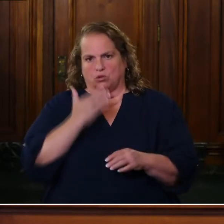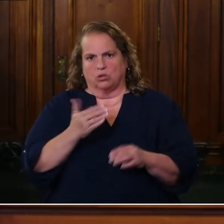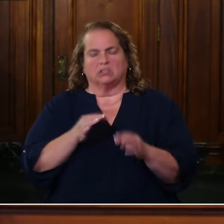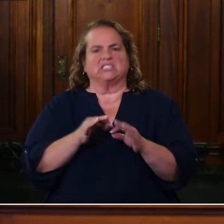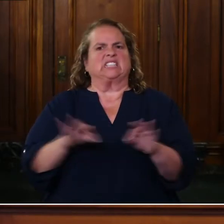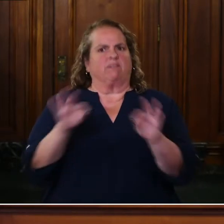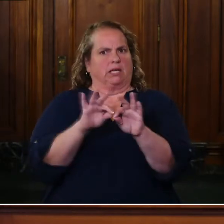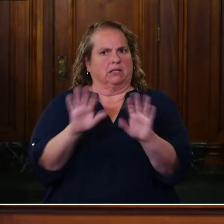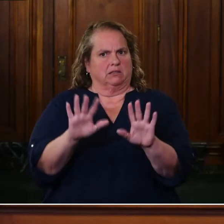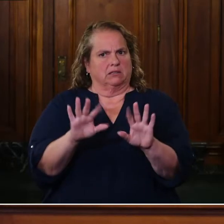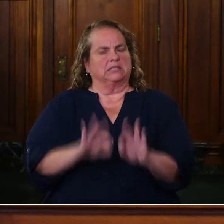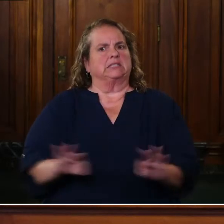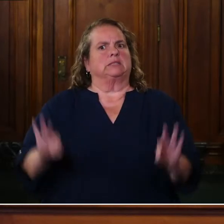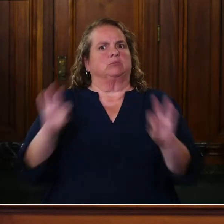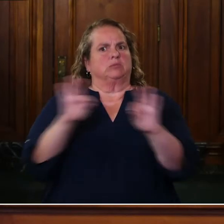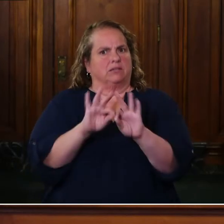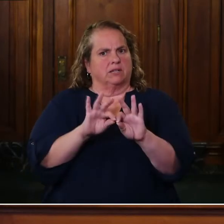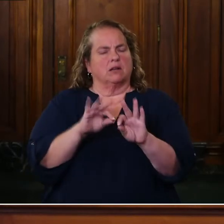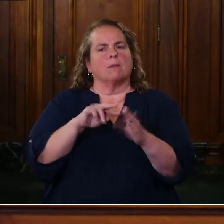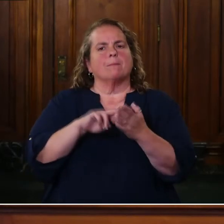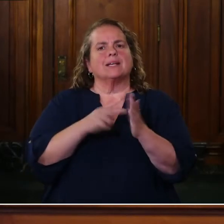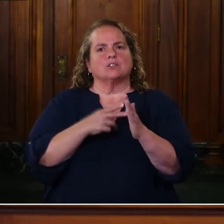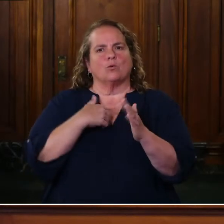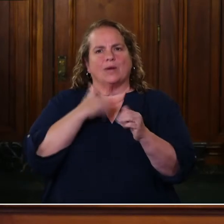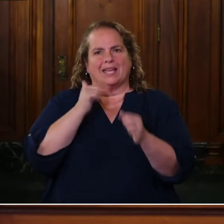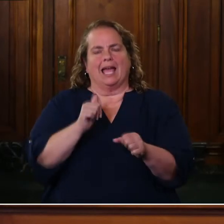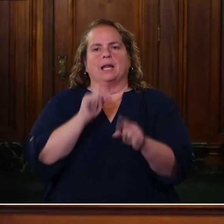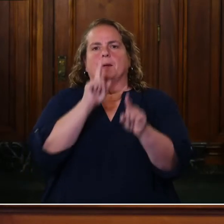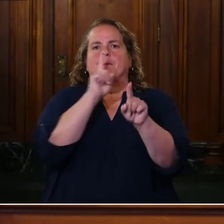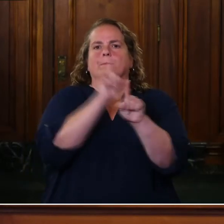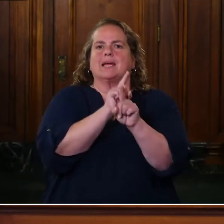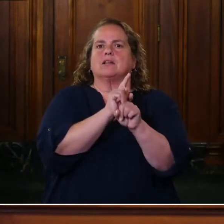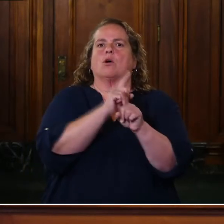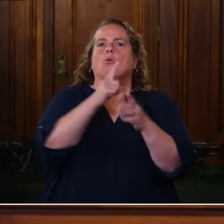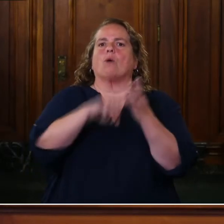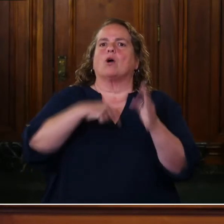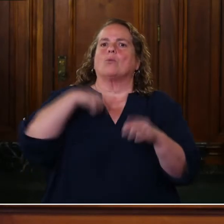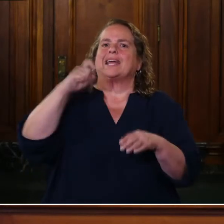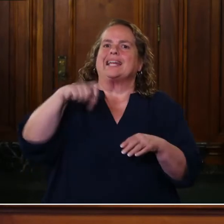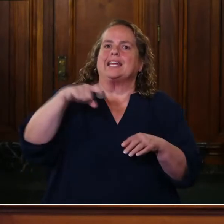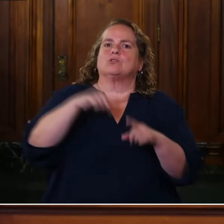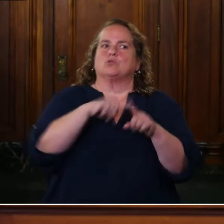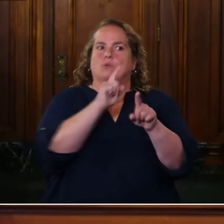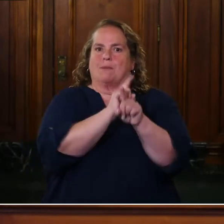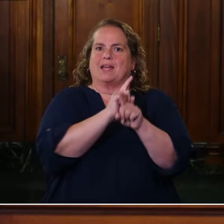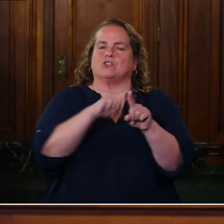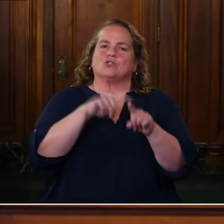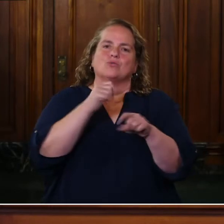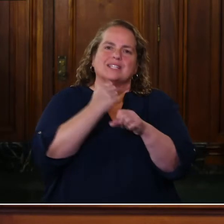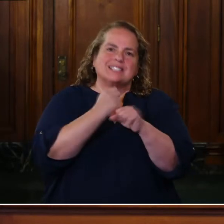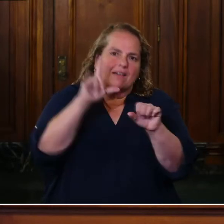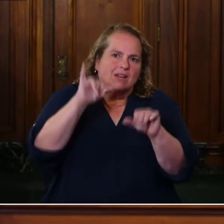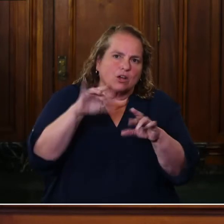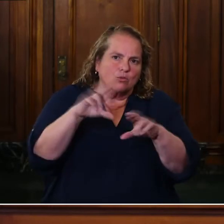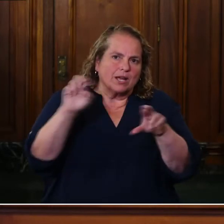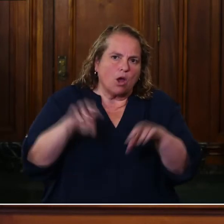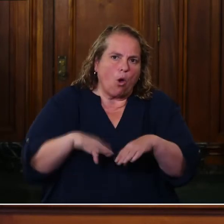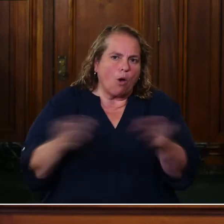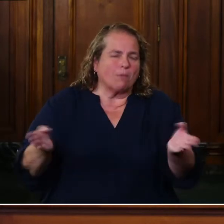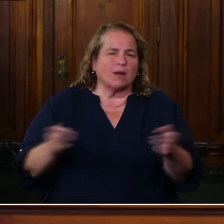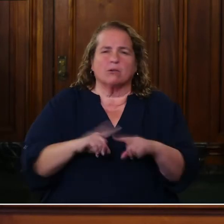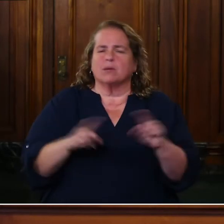It means that we can meet the thresholds that people believe we need to to safely reopen. But we can't have testing fatigue.